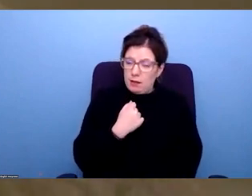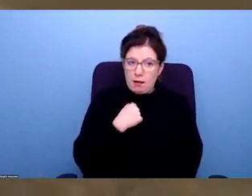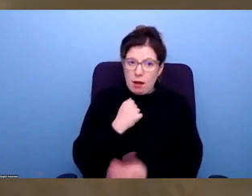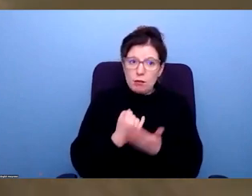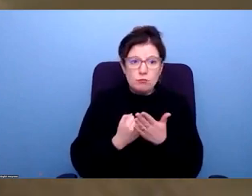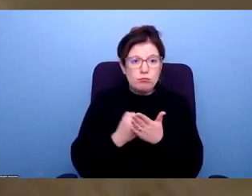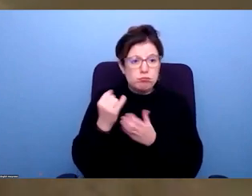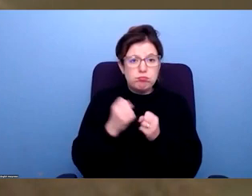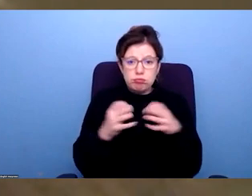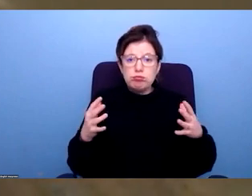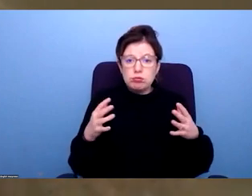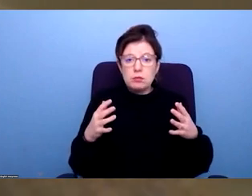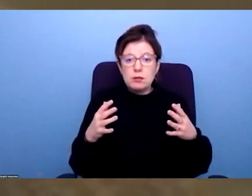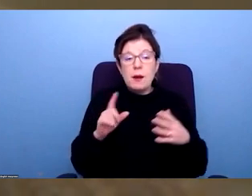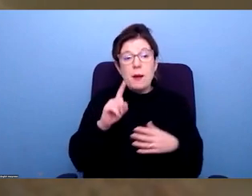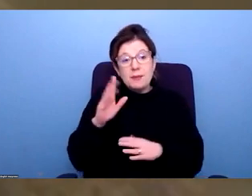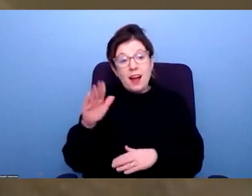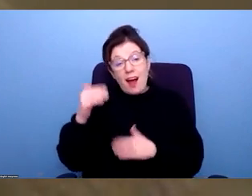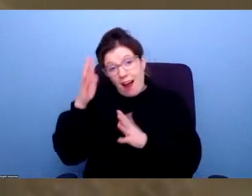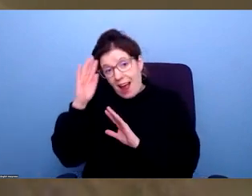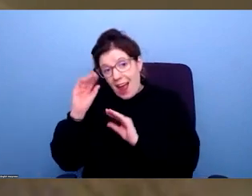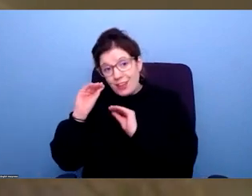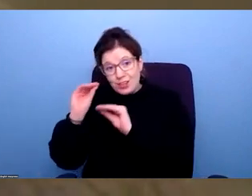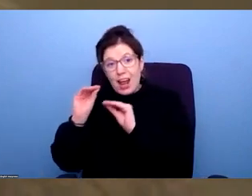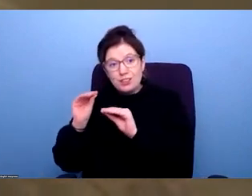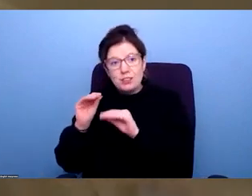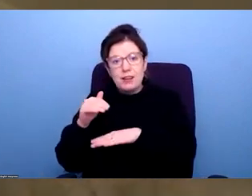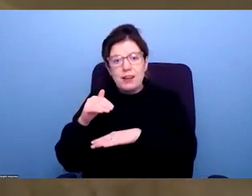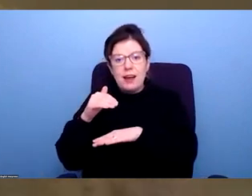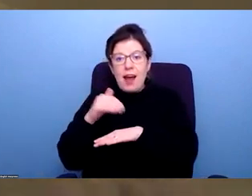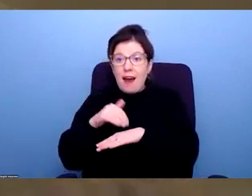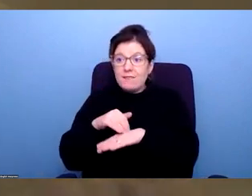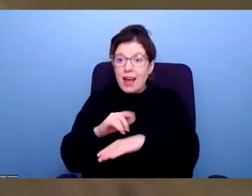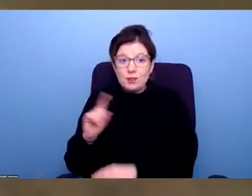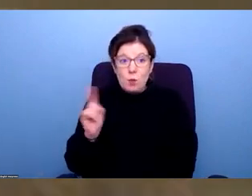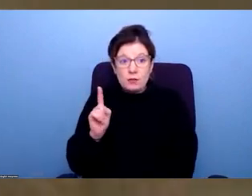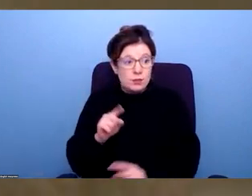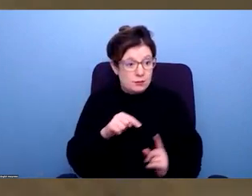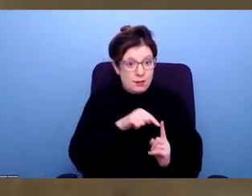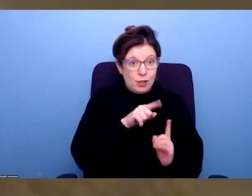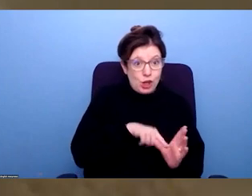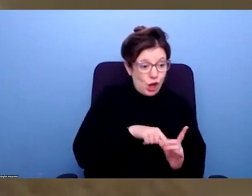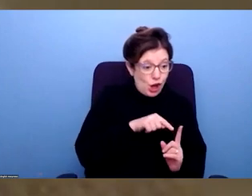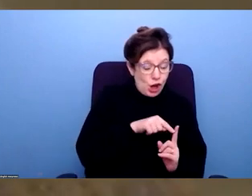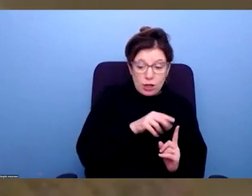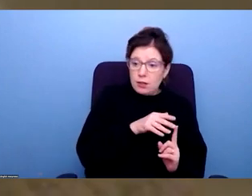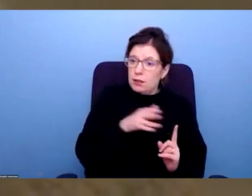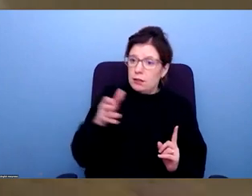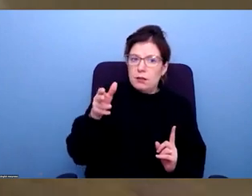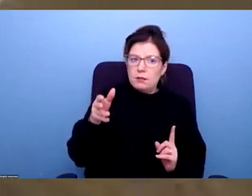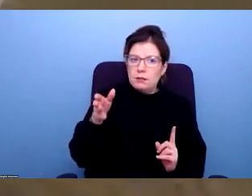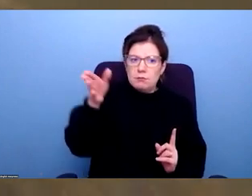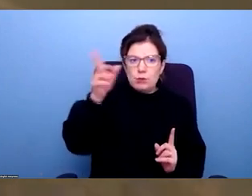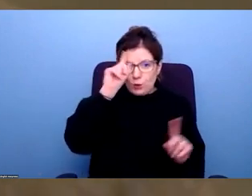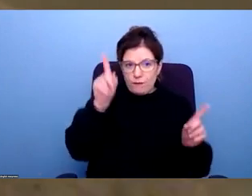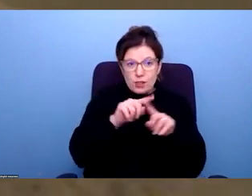but this in the higher education sector really does affect the pipeline. And what you were saying, Tony, about a lot of these kind of